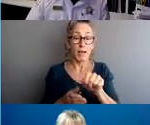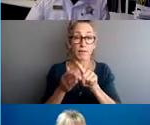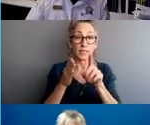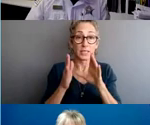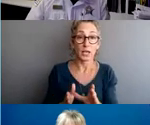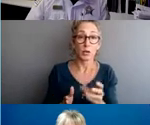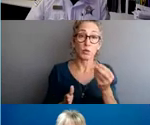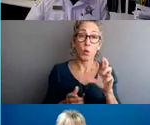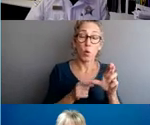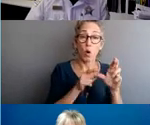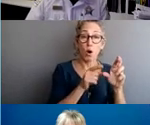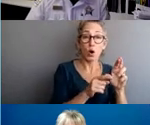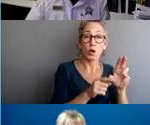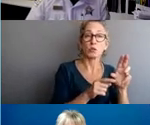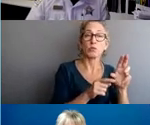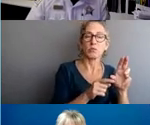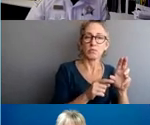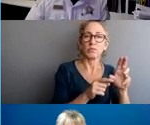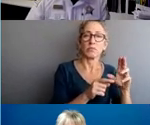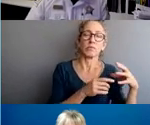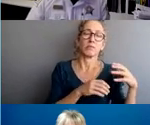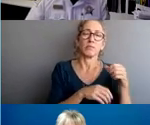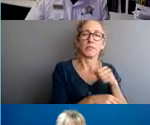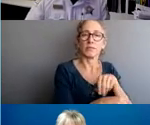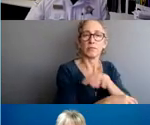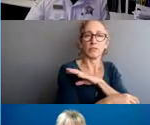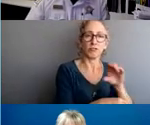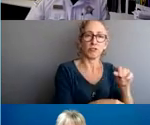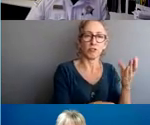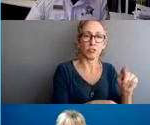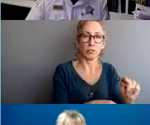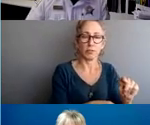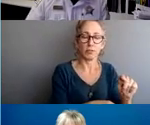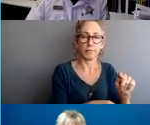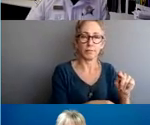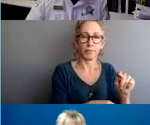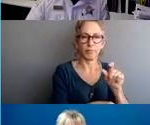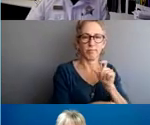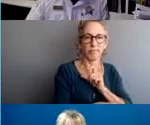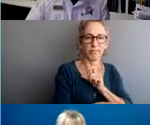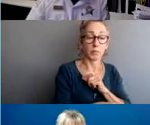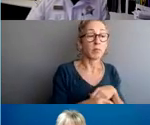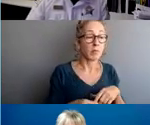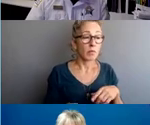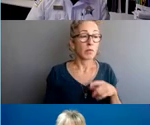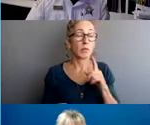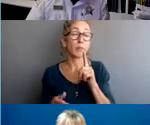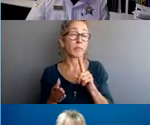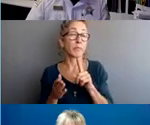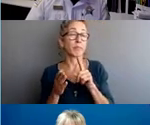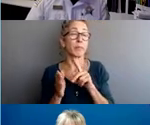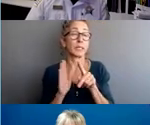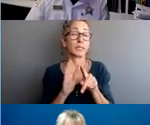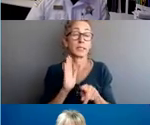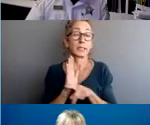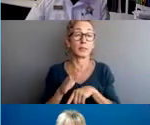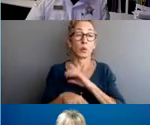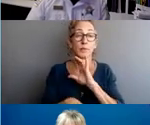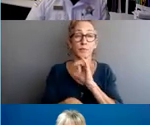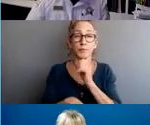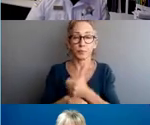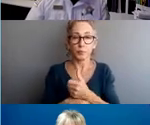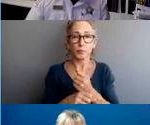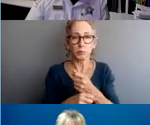unit level, accountability sergeants. However, these policies are designed to ensure consistency in actions and